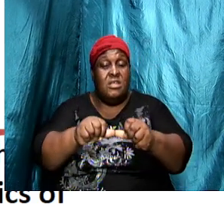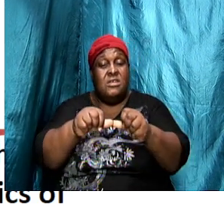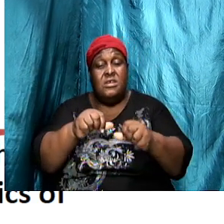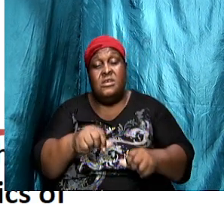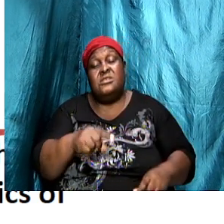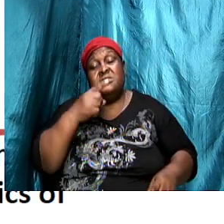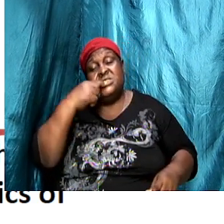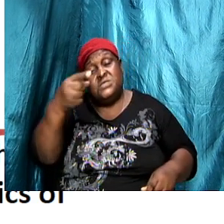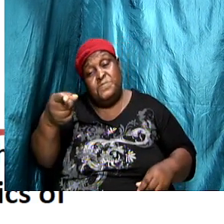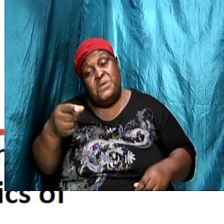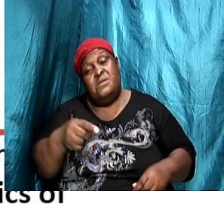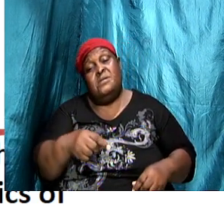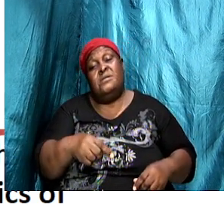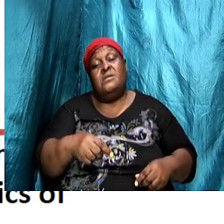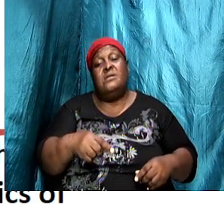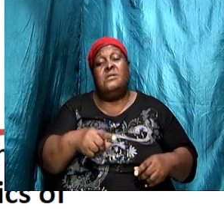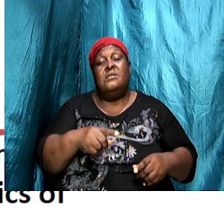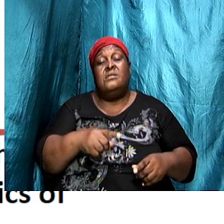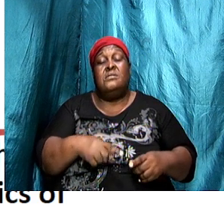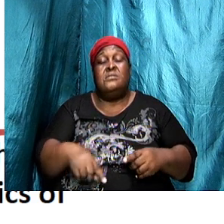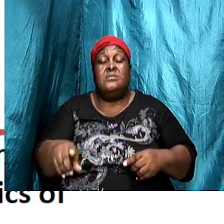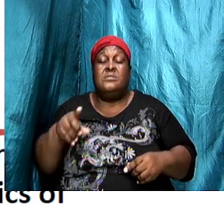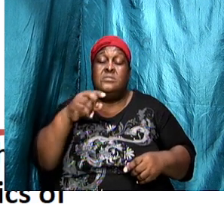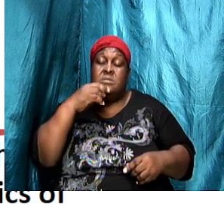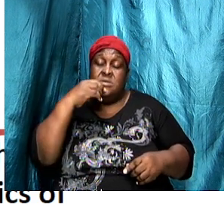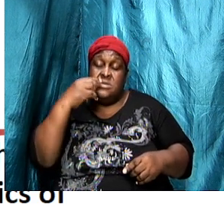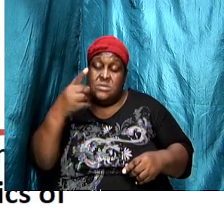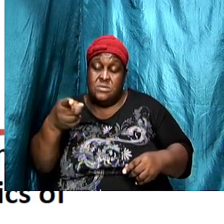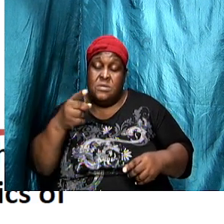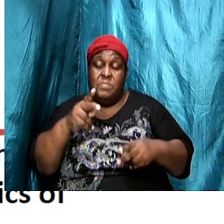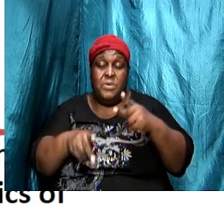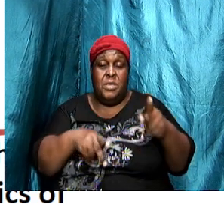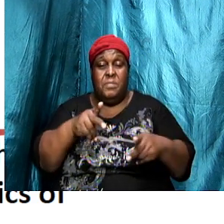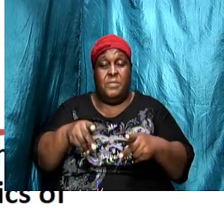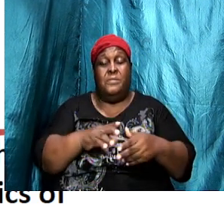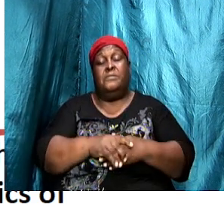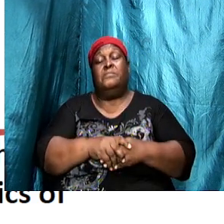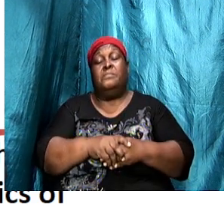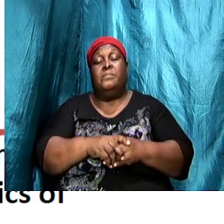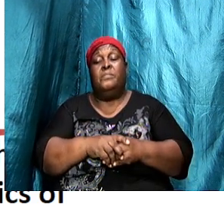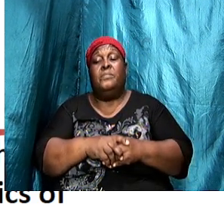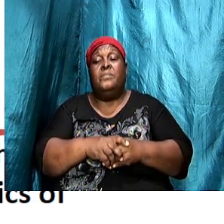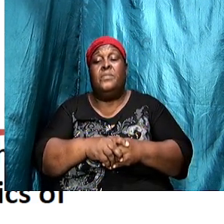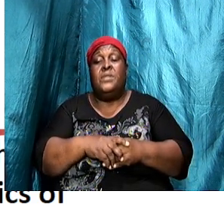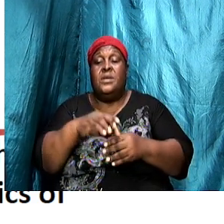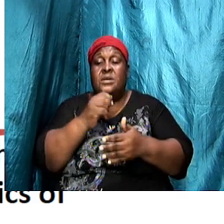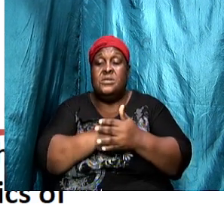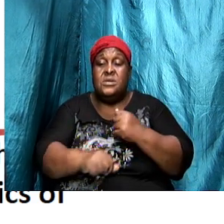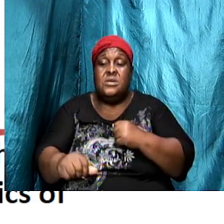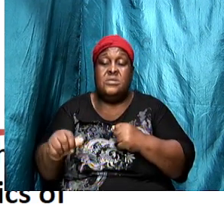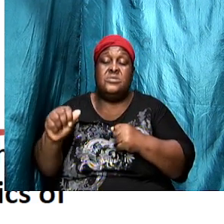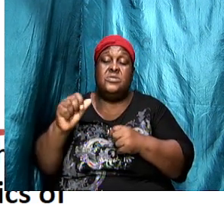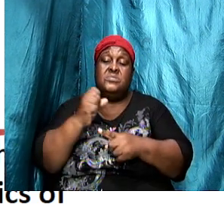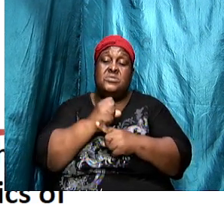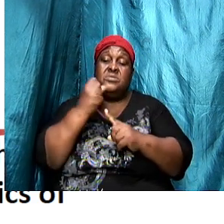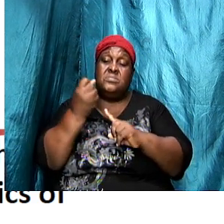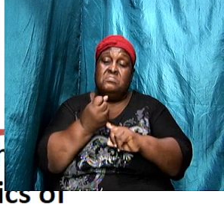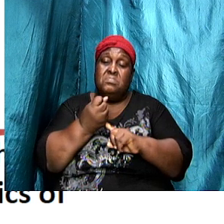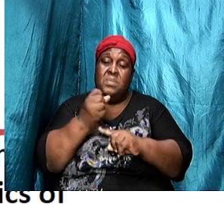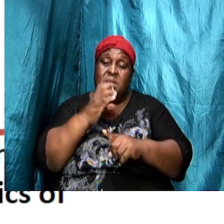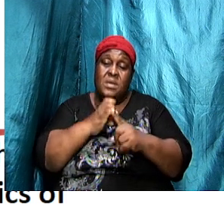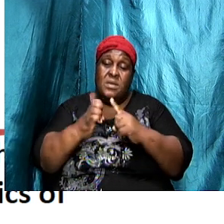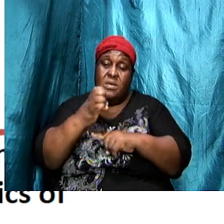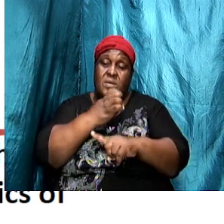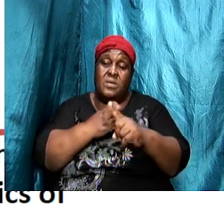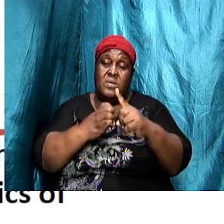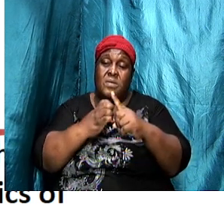himself to address no doubt some particular situation or circumstance that they